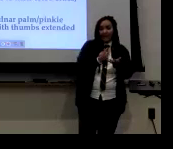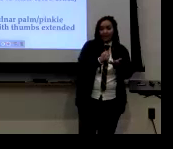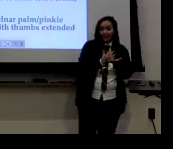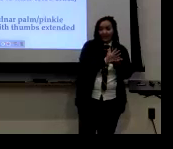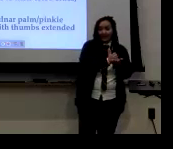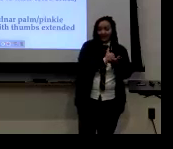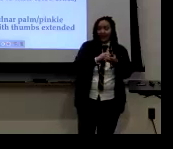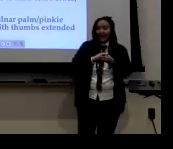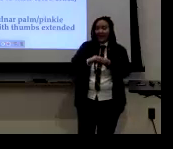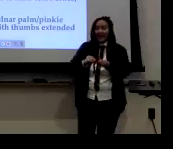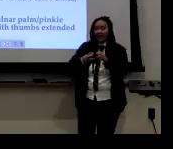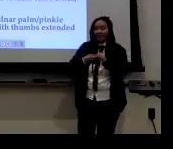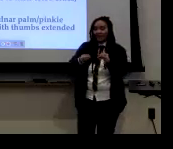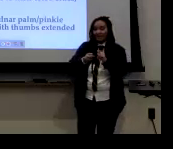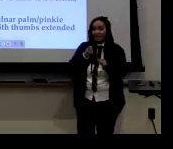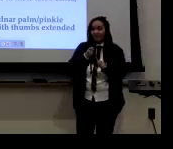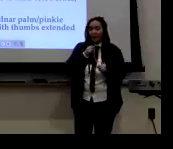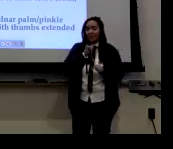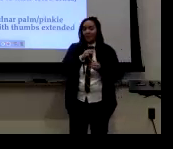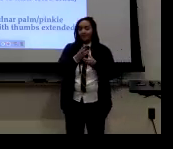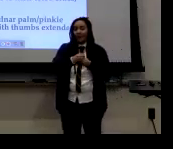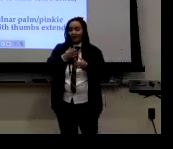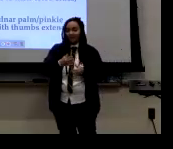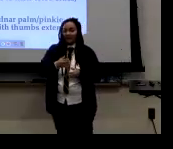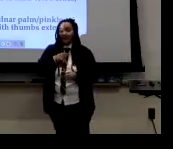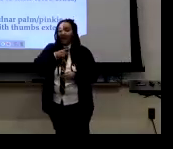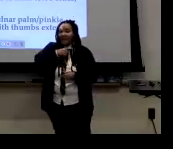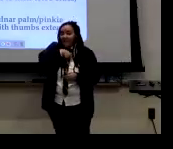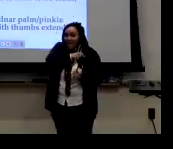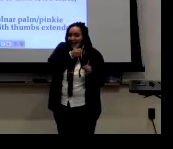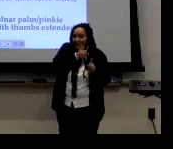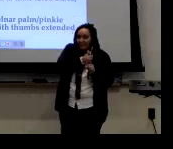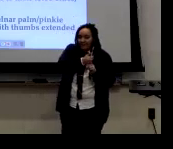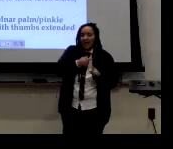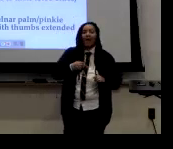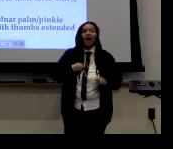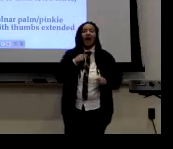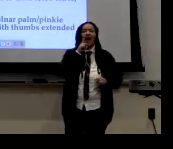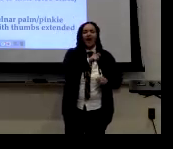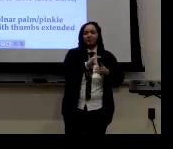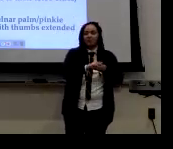And then from that method. tried to collect the narrative from participants.